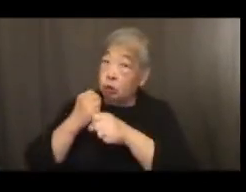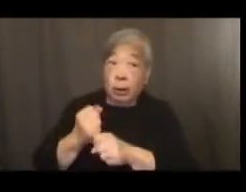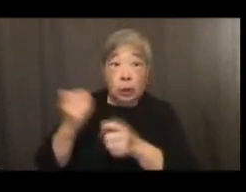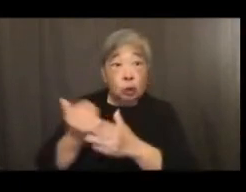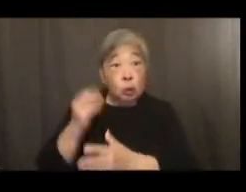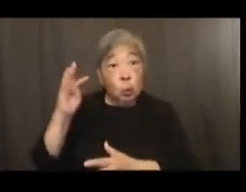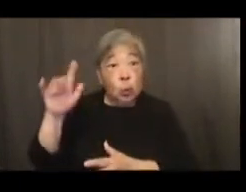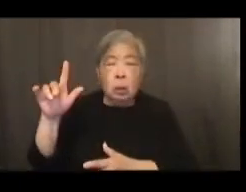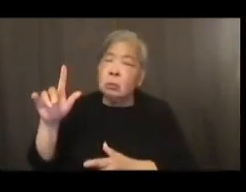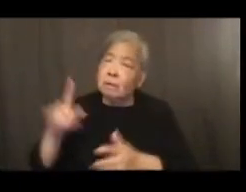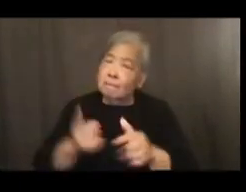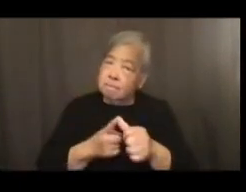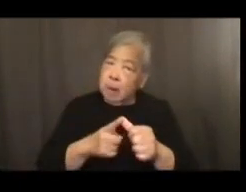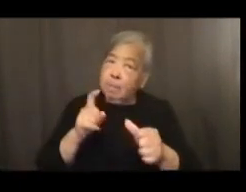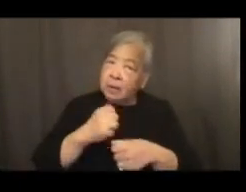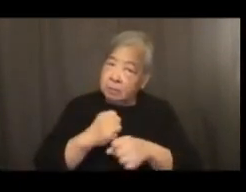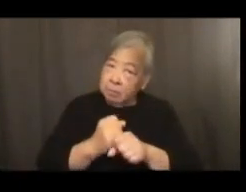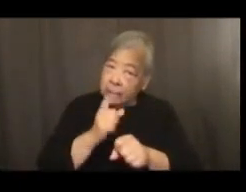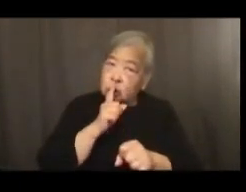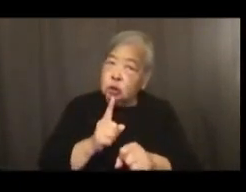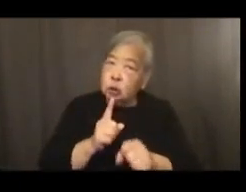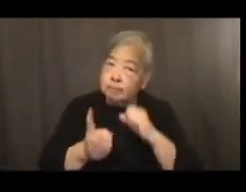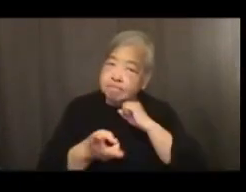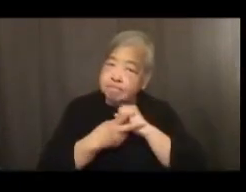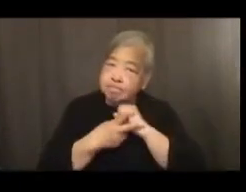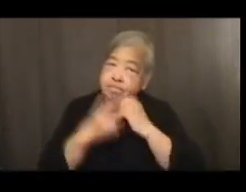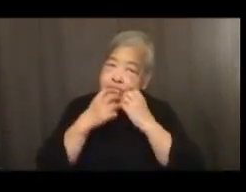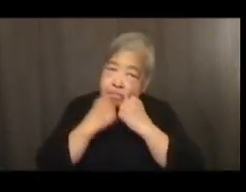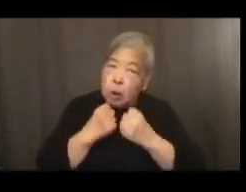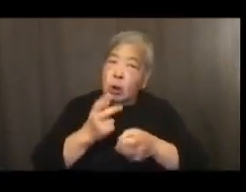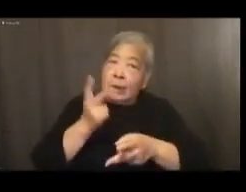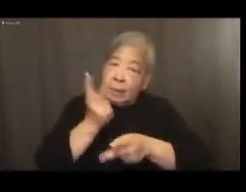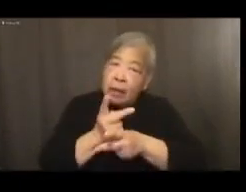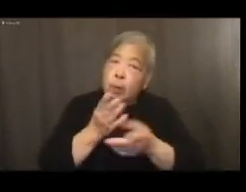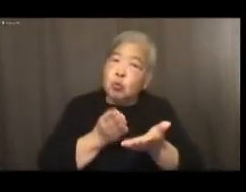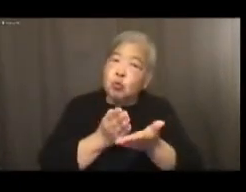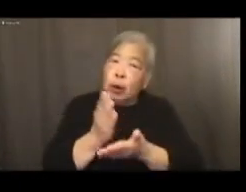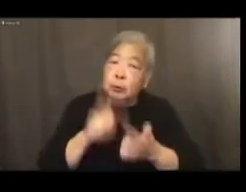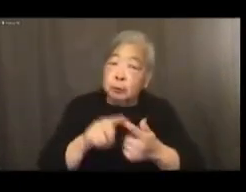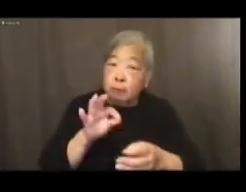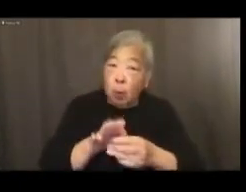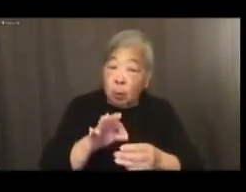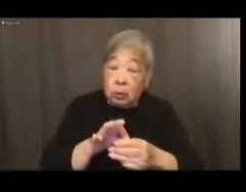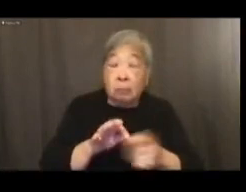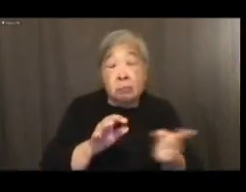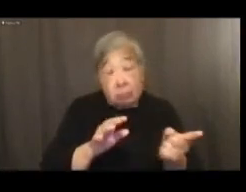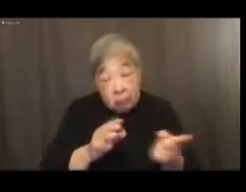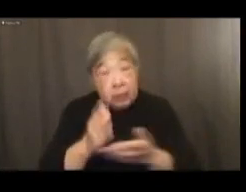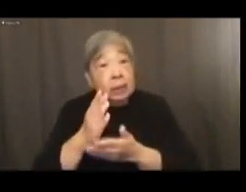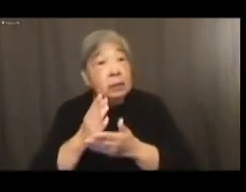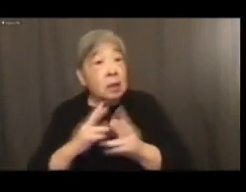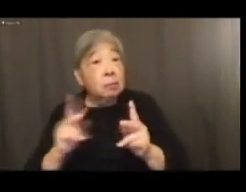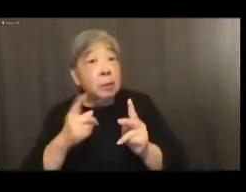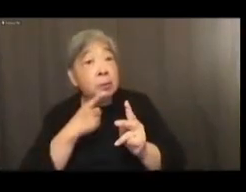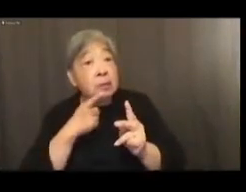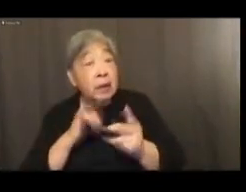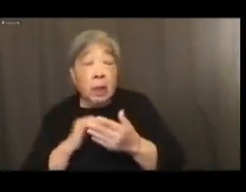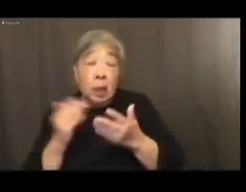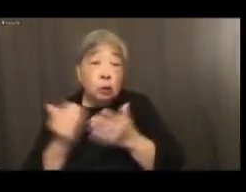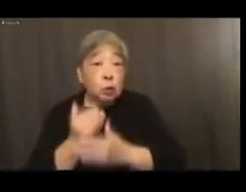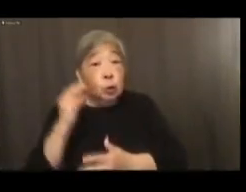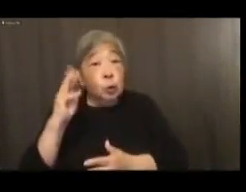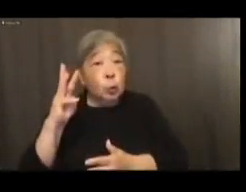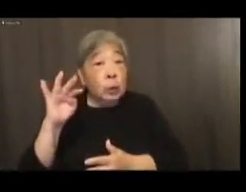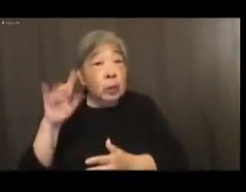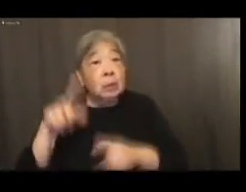the right to vote, and I agree. Many go on to say that generating new will can in part be a function of the